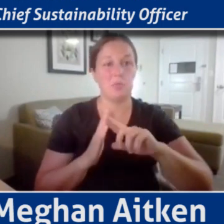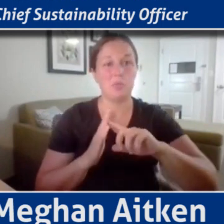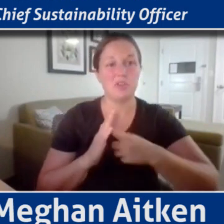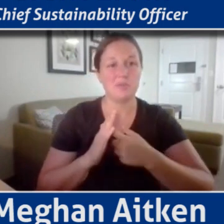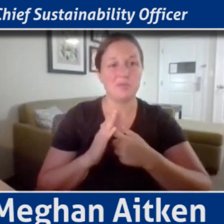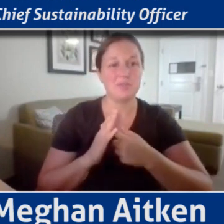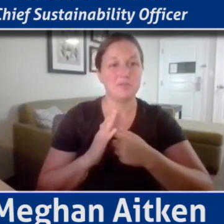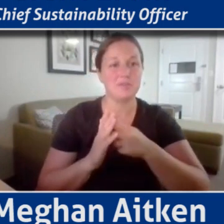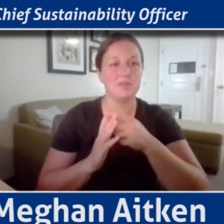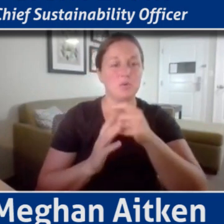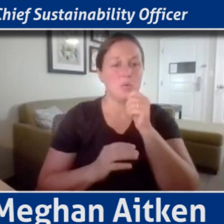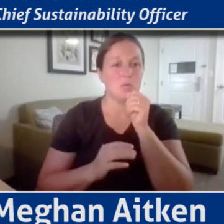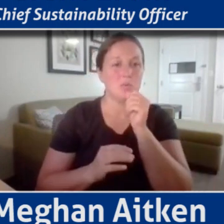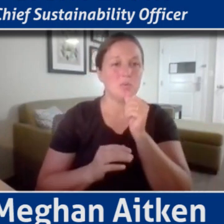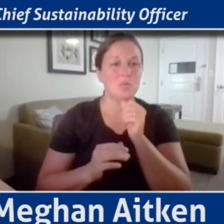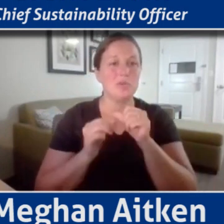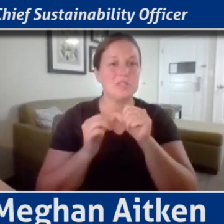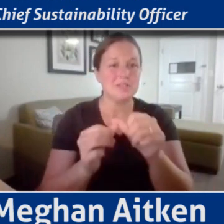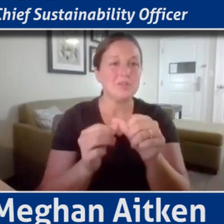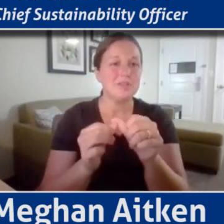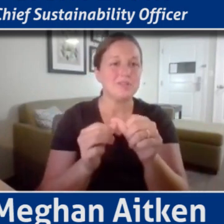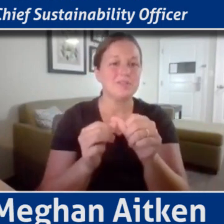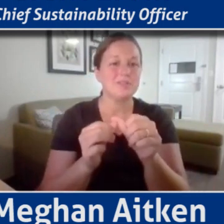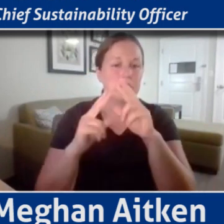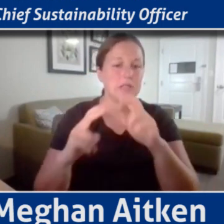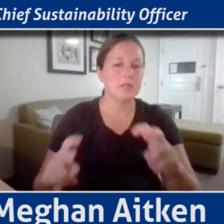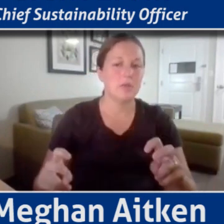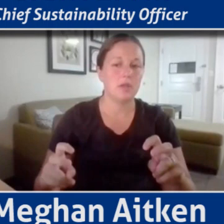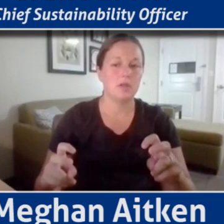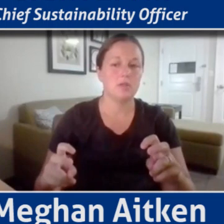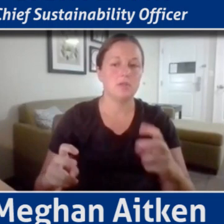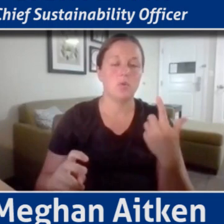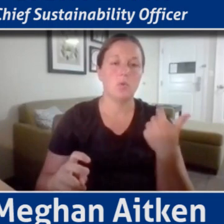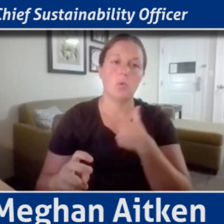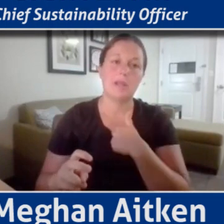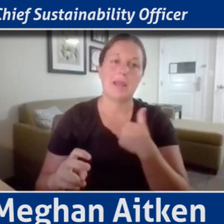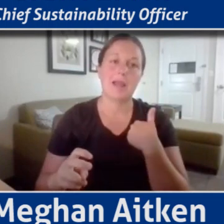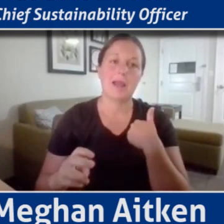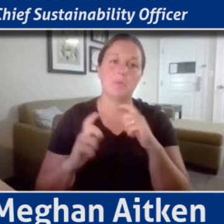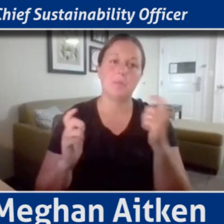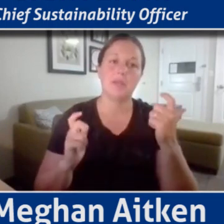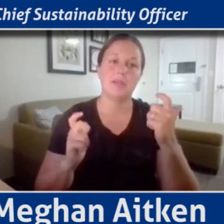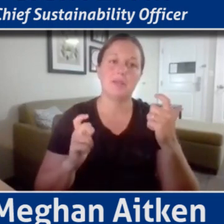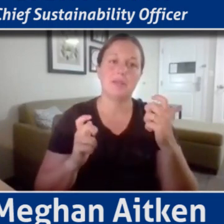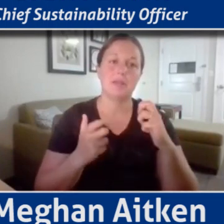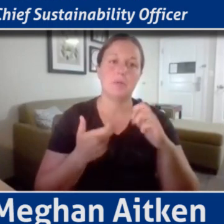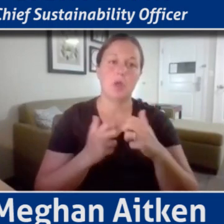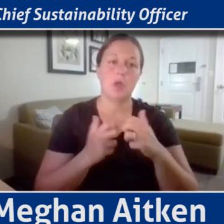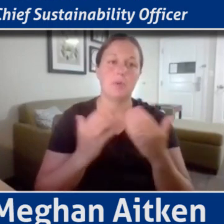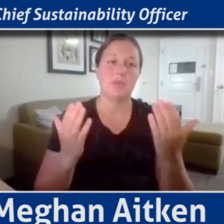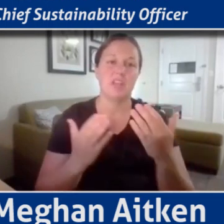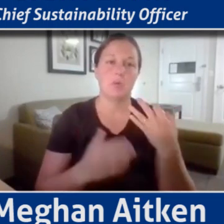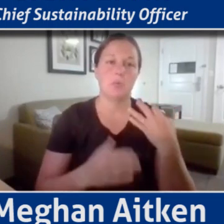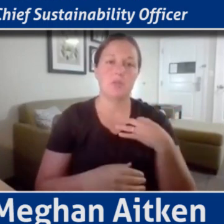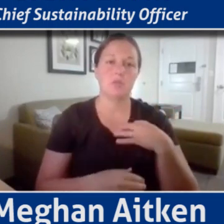of the major stressors that we have in Pittsburgh is this issue of fragmentation. And that is often viewed in terms of just a government lens.